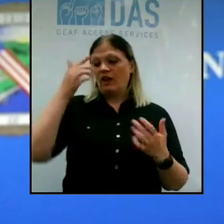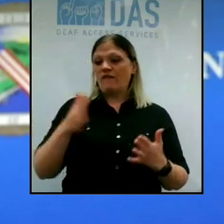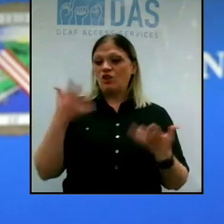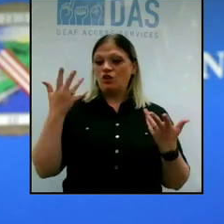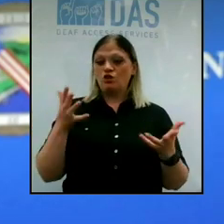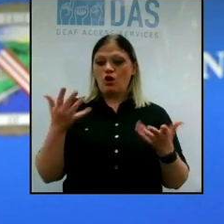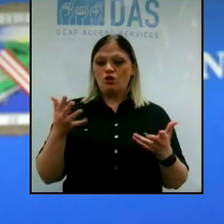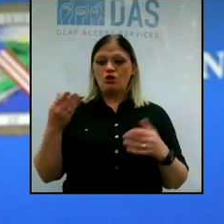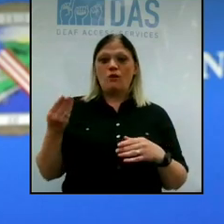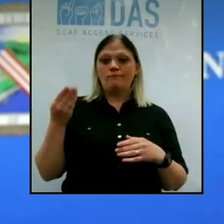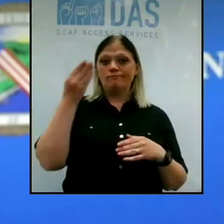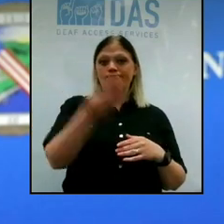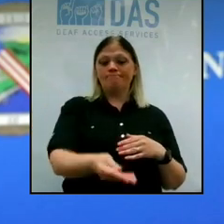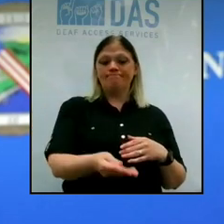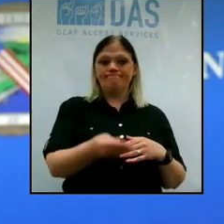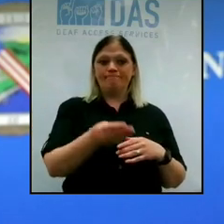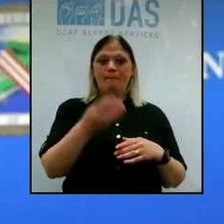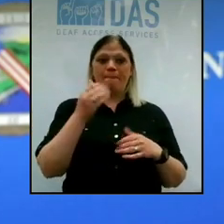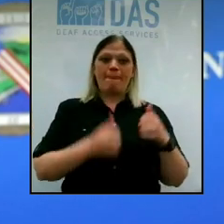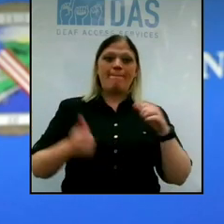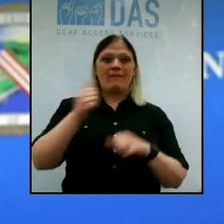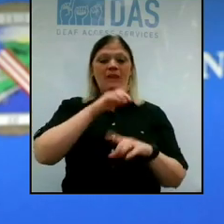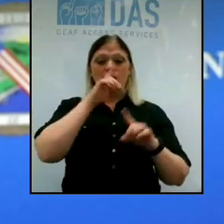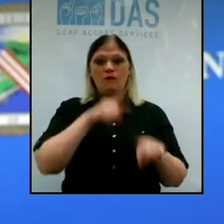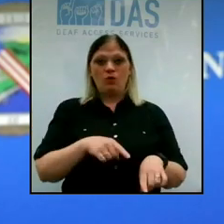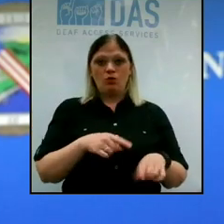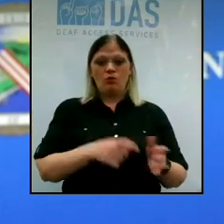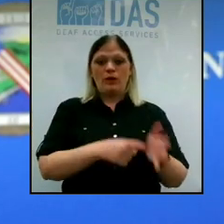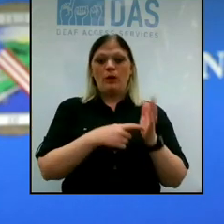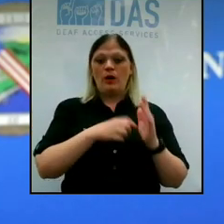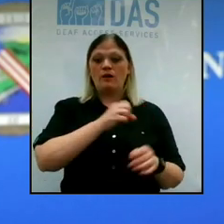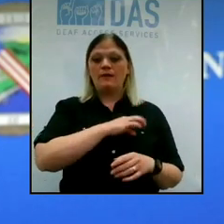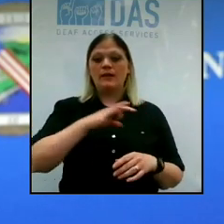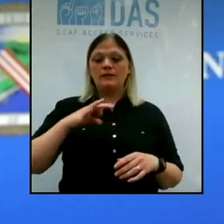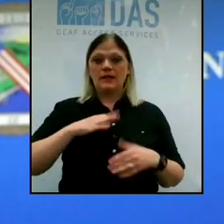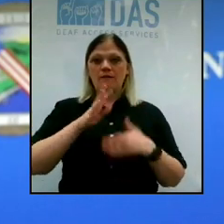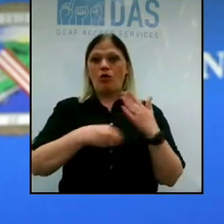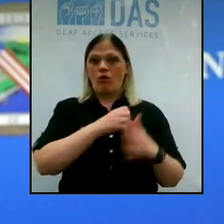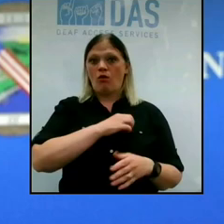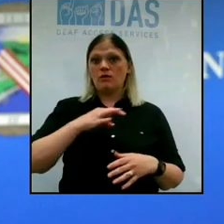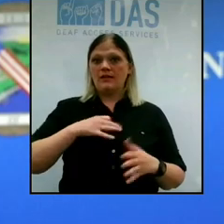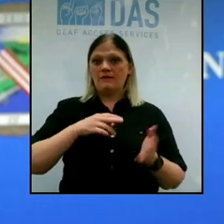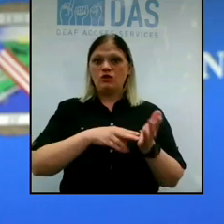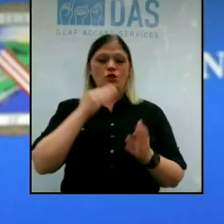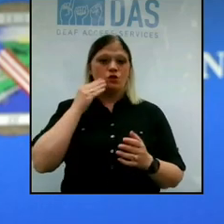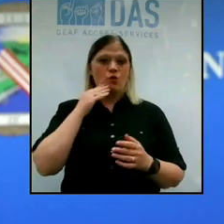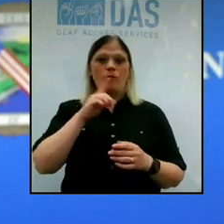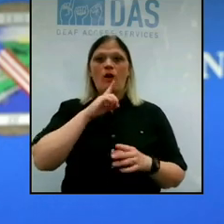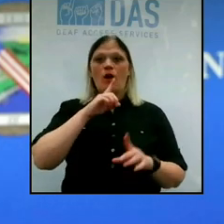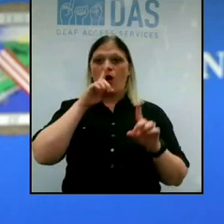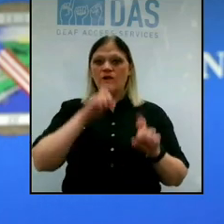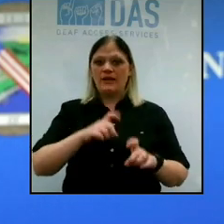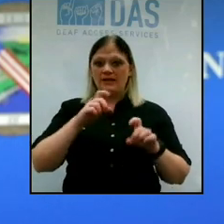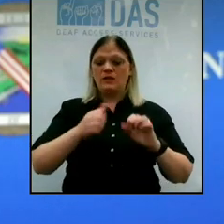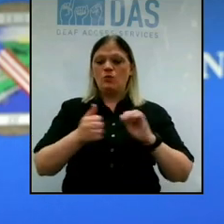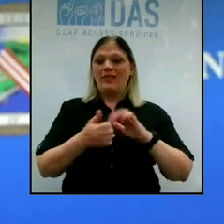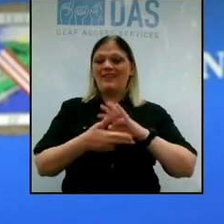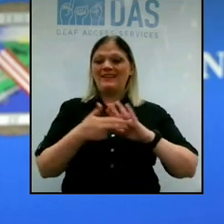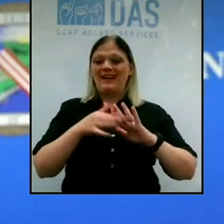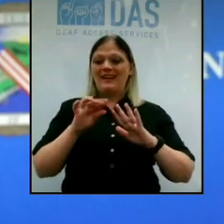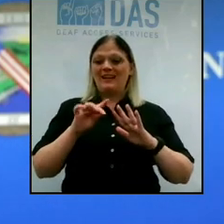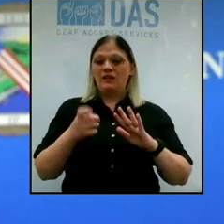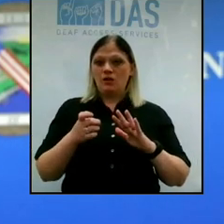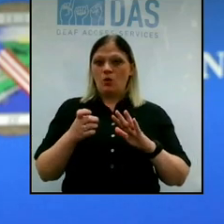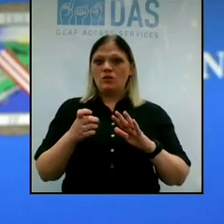issued executive orders that require that staff, all staff in nursing homes are tested with diagnostic tests